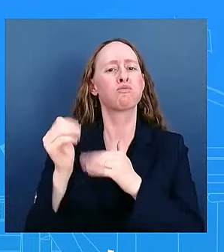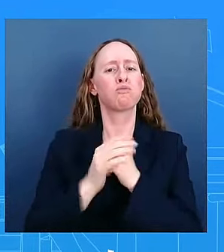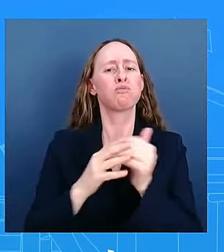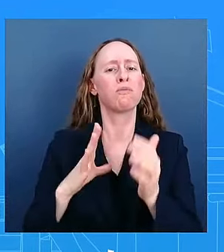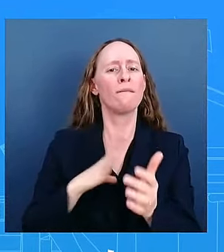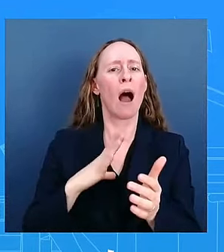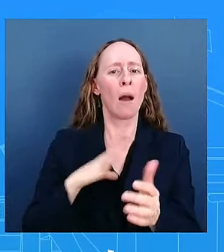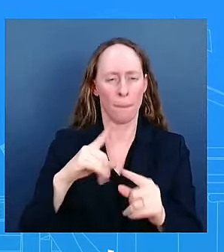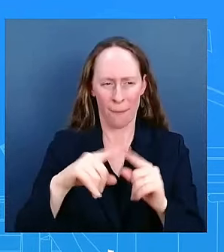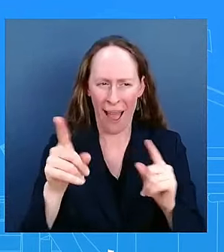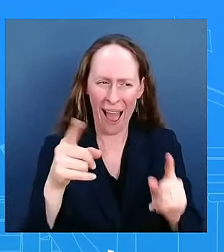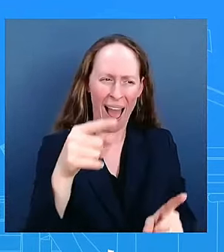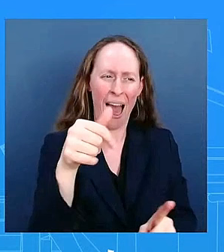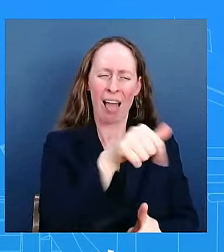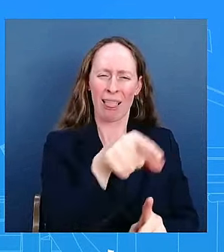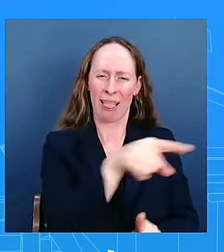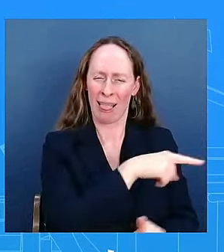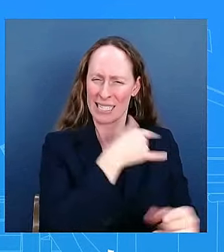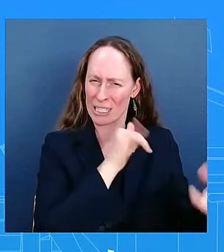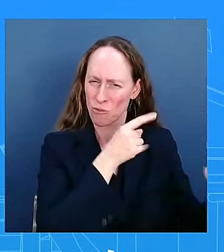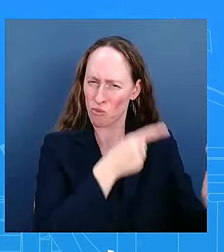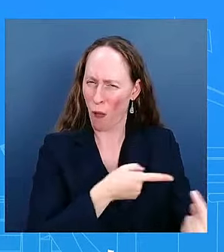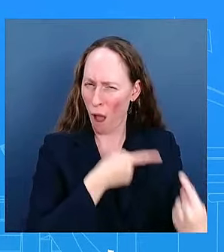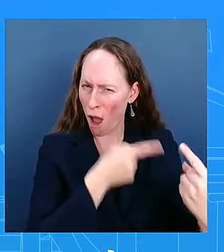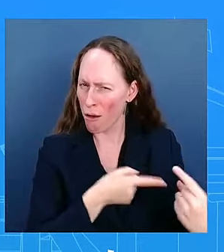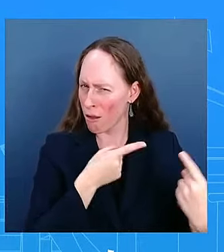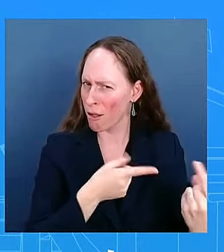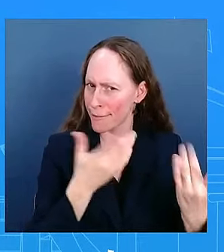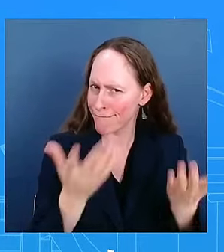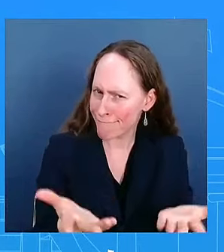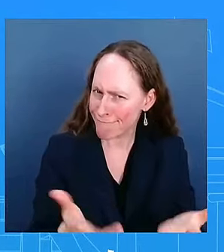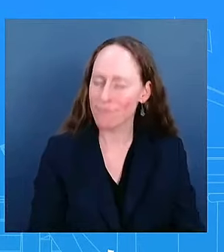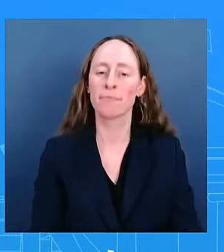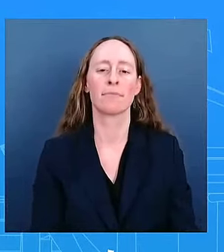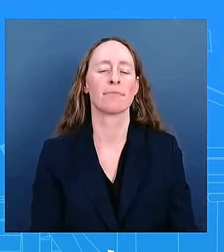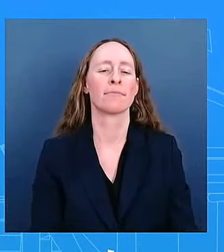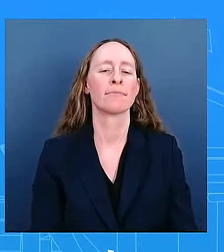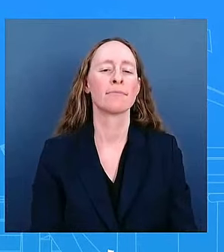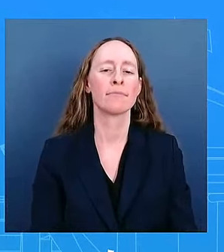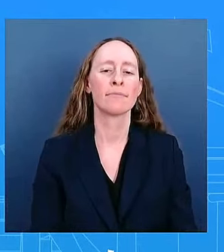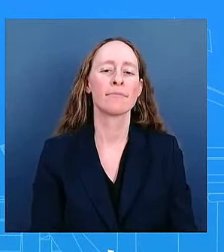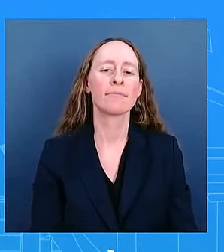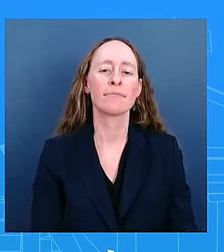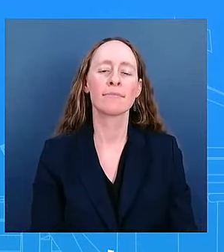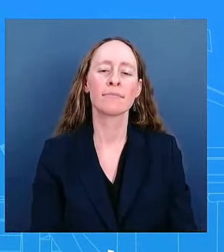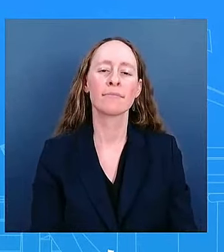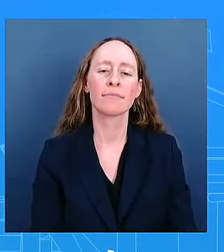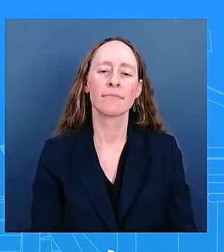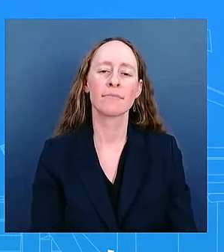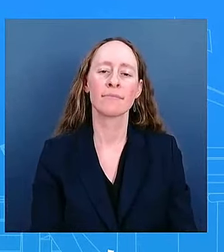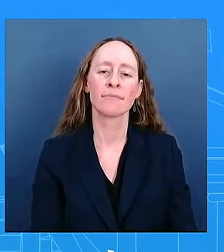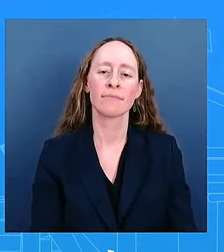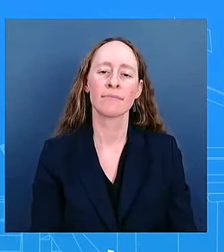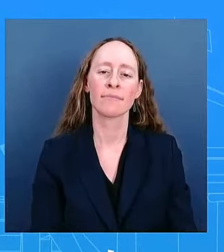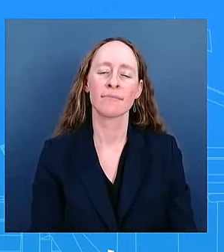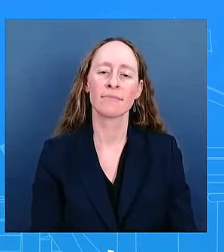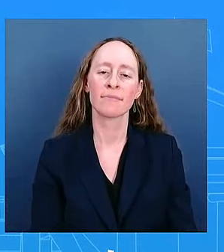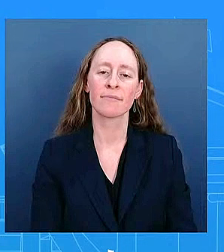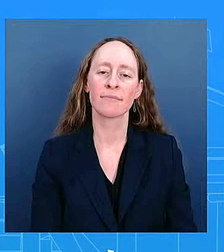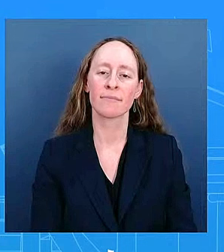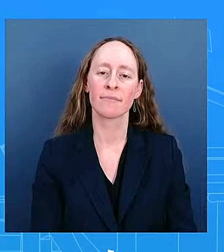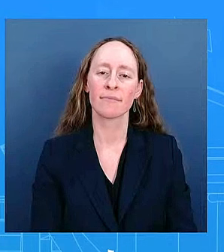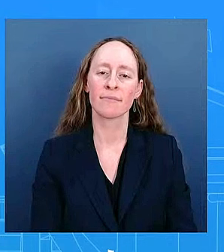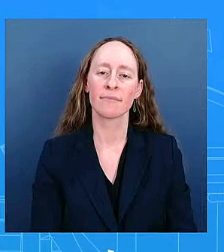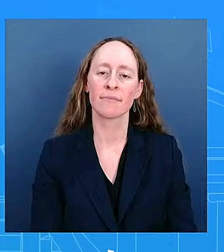one thing we know we've documented this a great deal but there have been some newspaper articles that also have this uh in the past week um is that